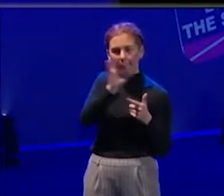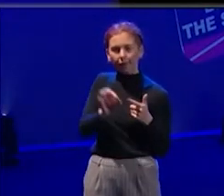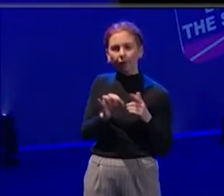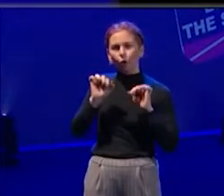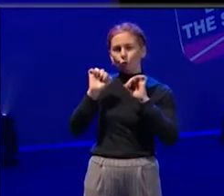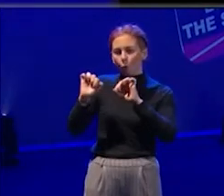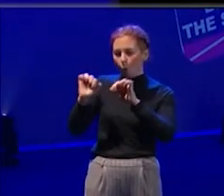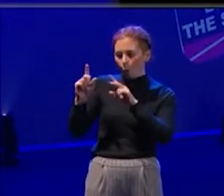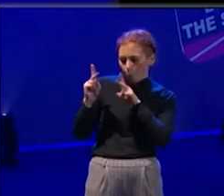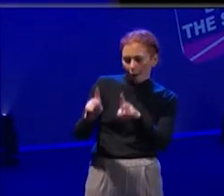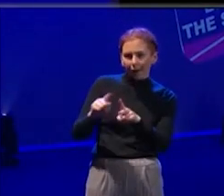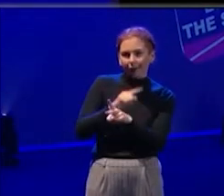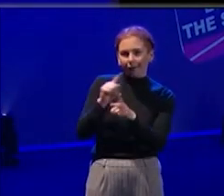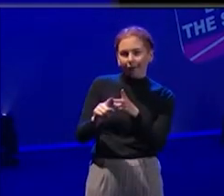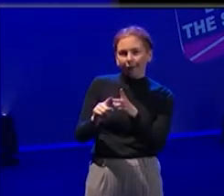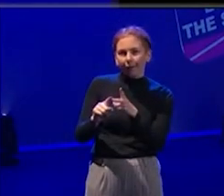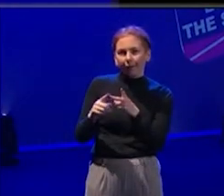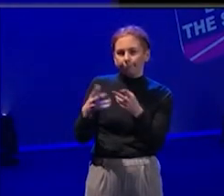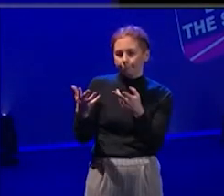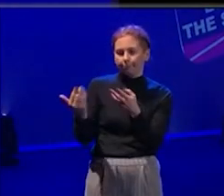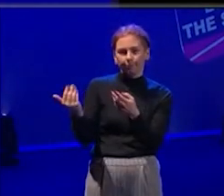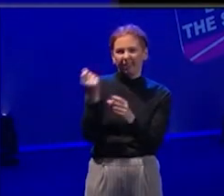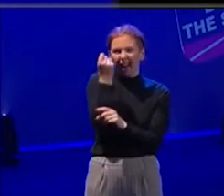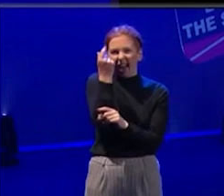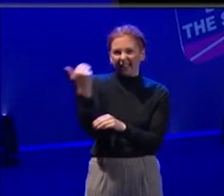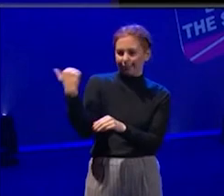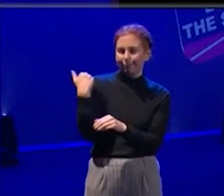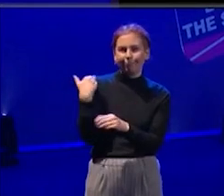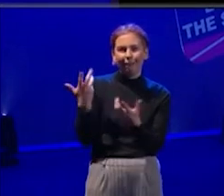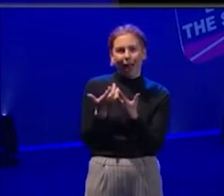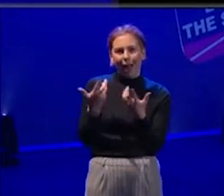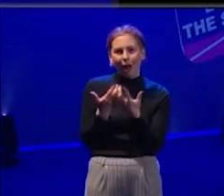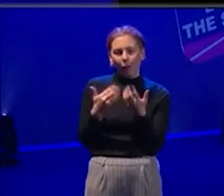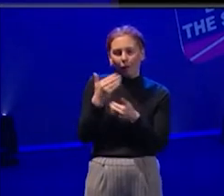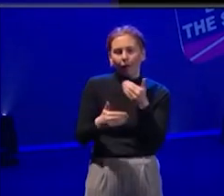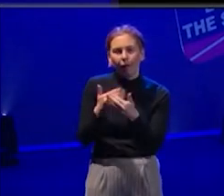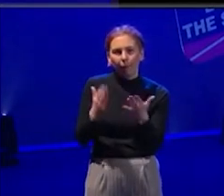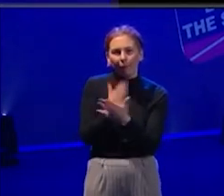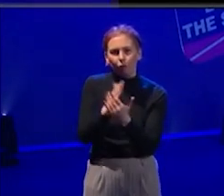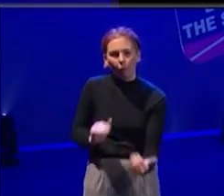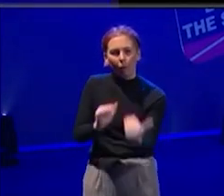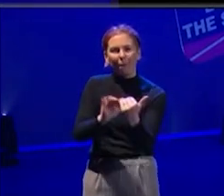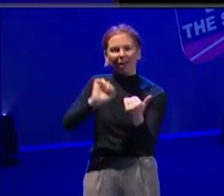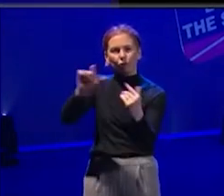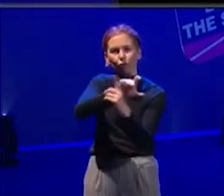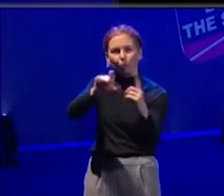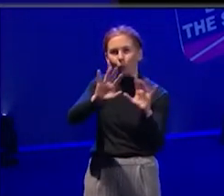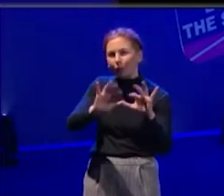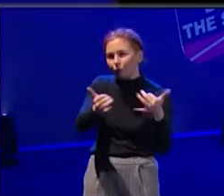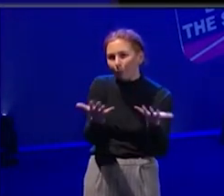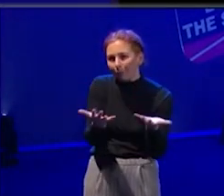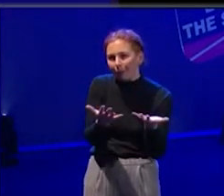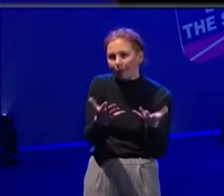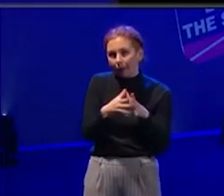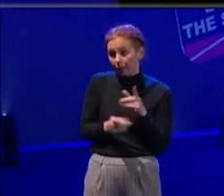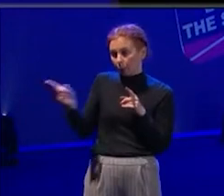tips as to how you guys tailor your outreach work to a specific community or group? Like, Suzanne, you were saying that Lisa Peckham has a young